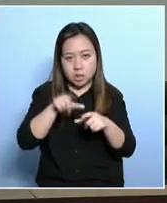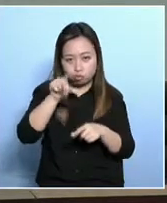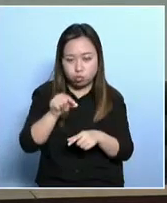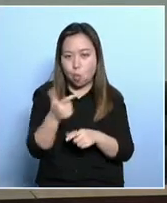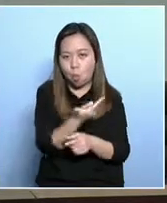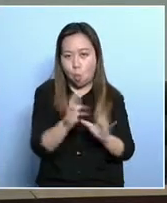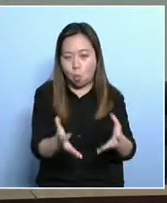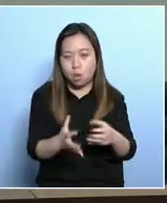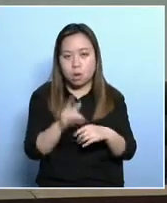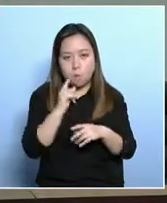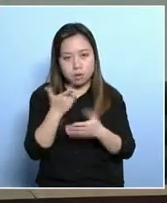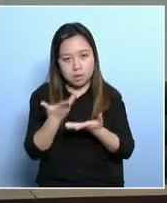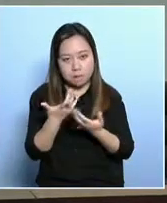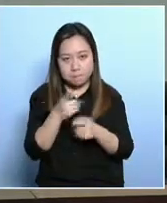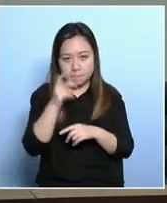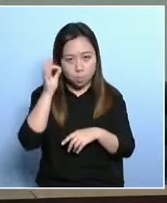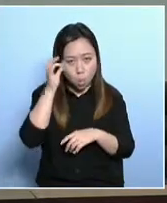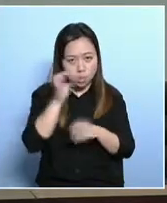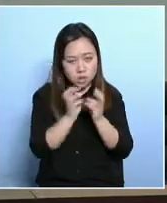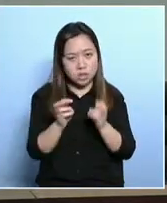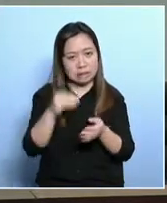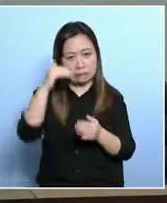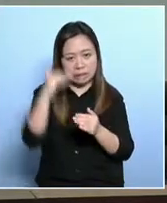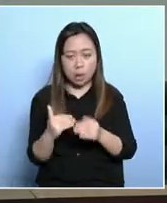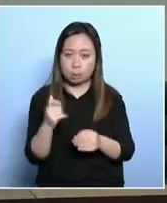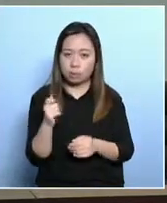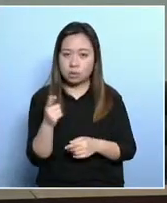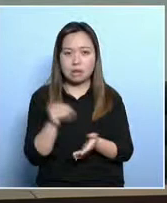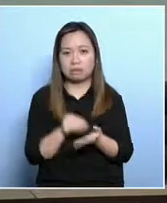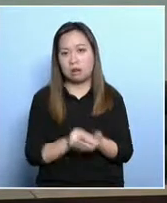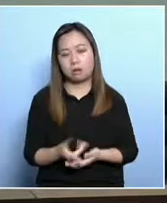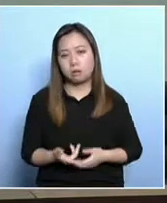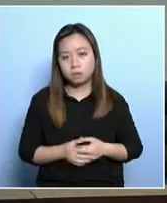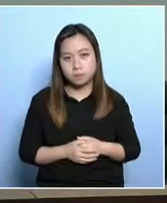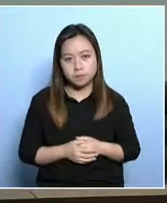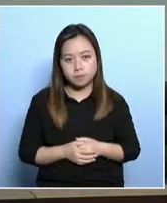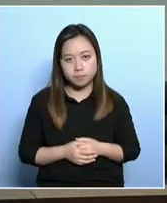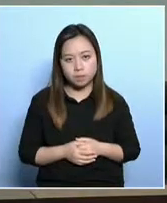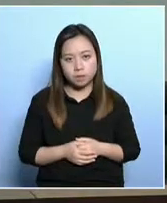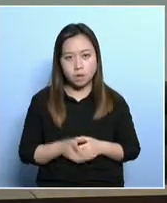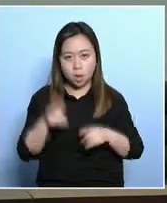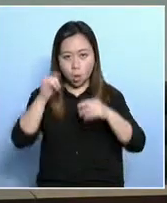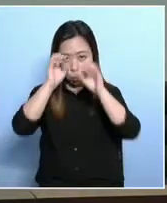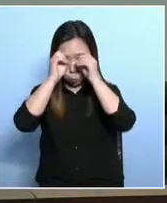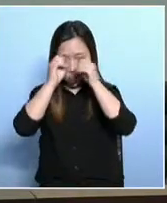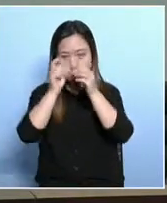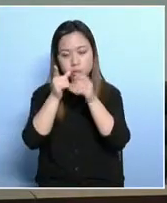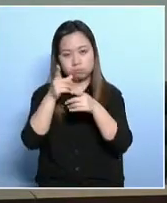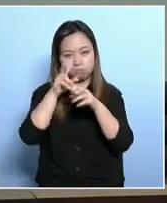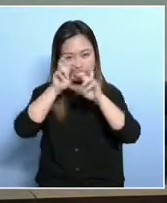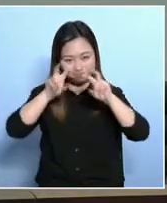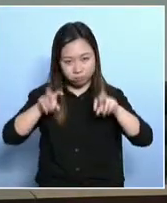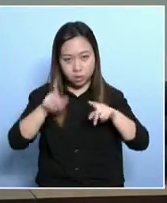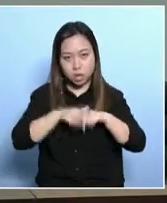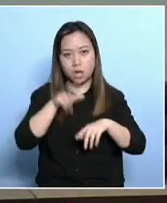Gini coefficient, this is very